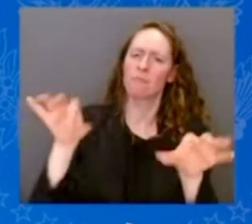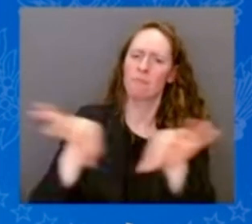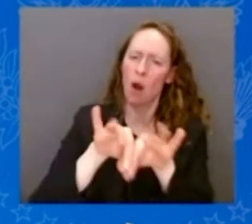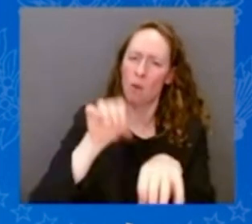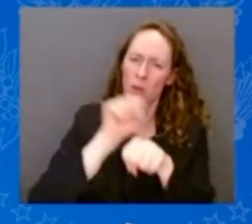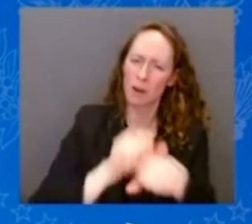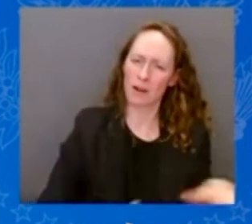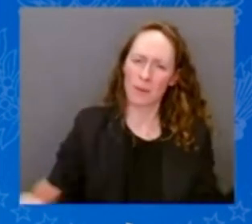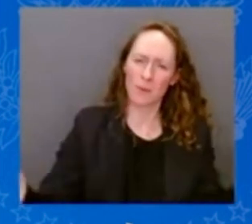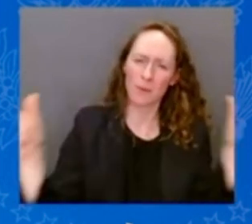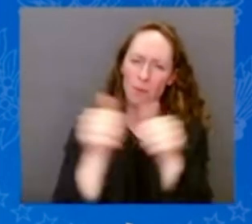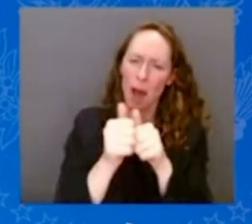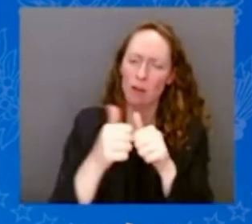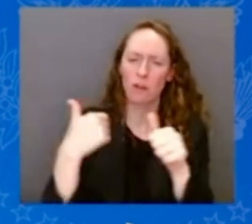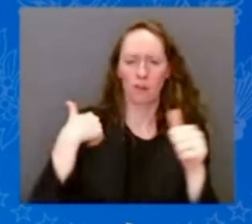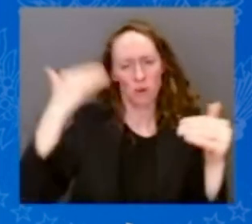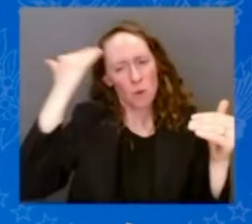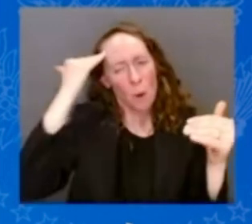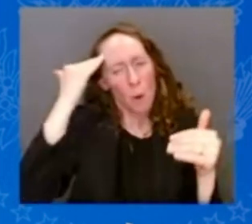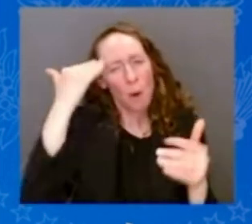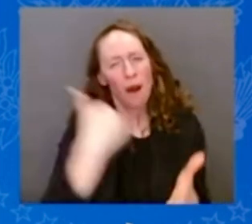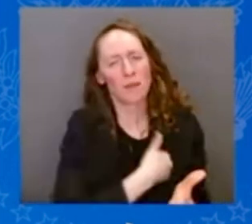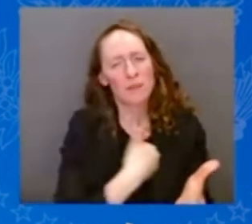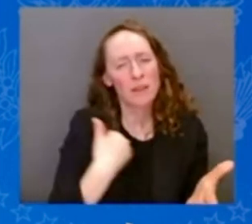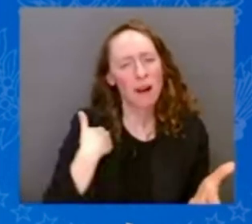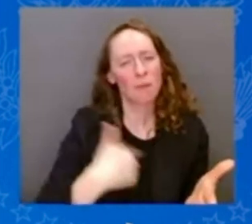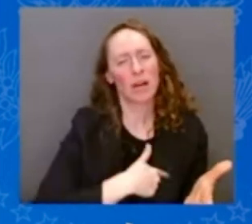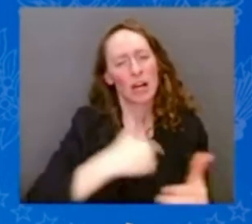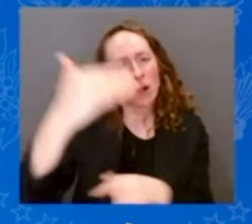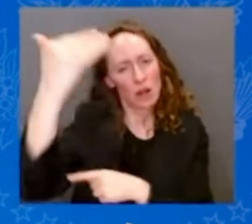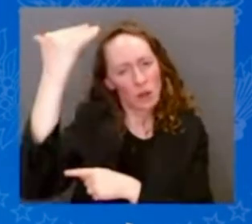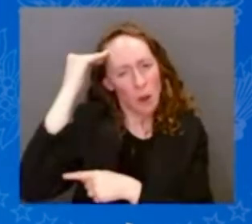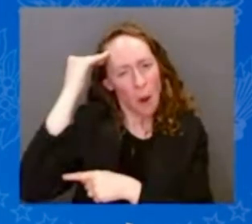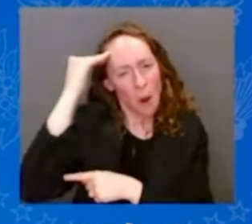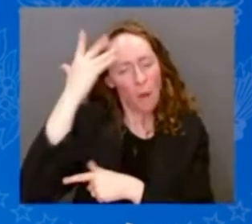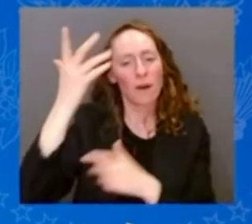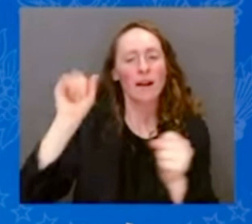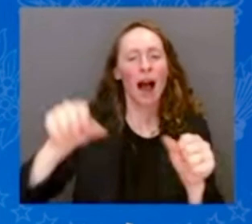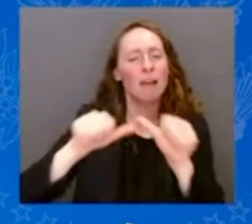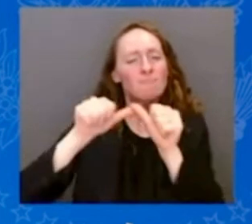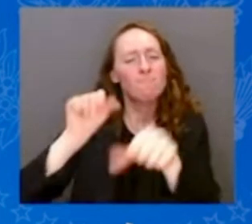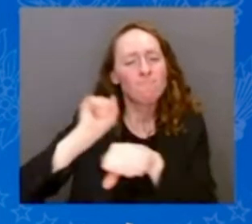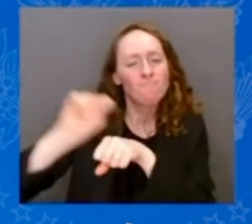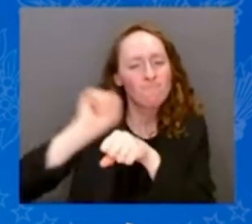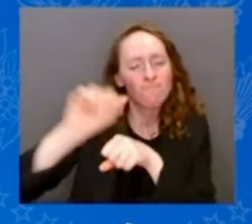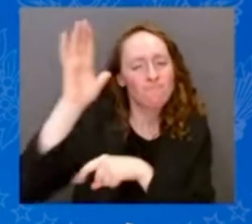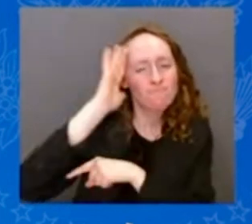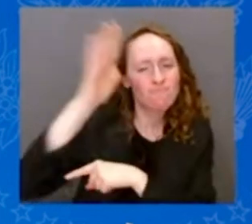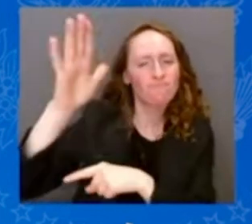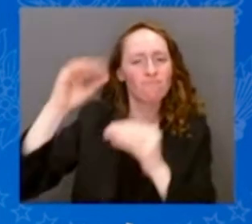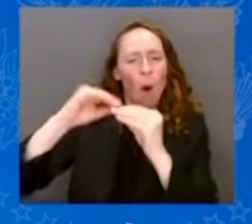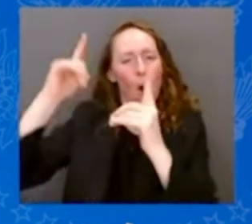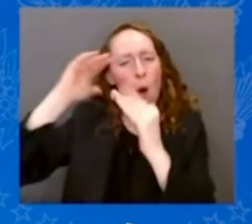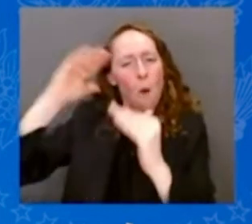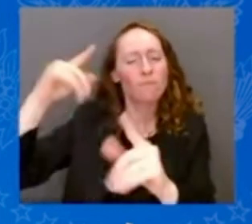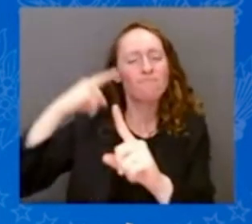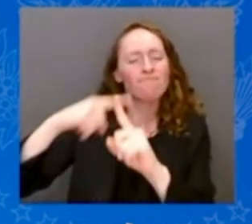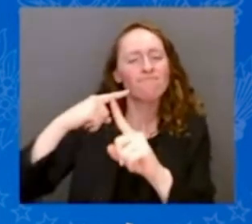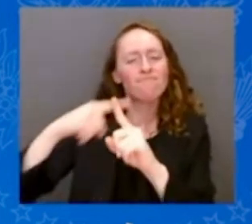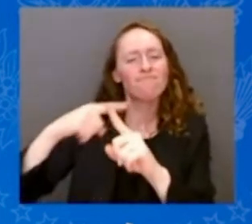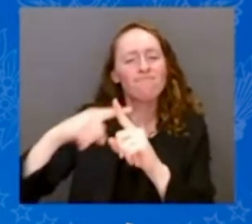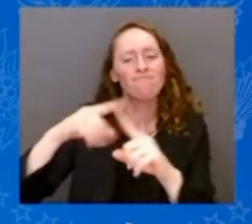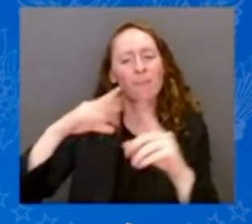knowing ourselves, means working for the future with greater hope, equality, and a possibility for people around the world.